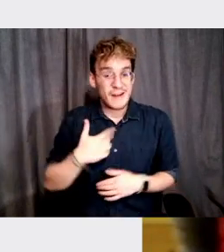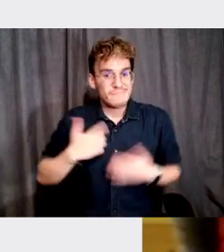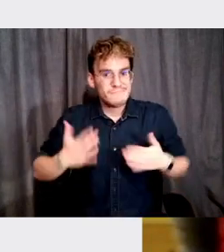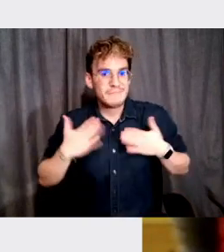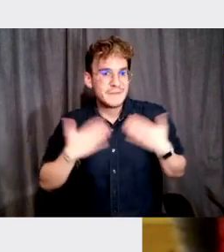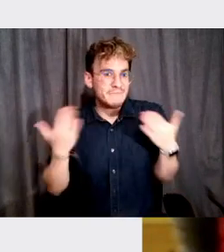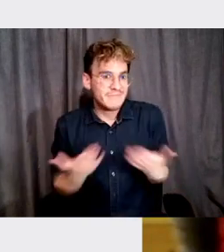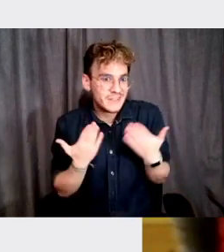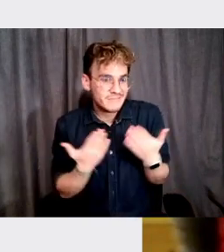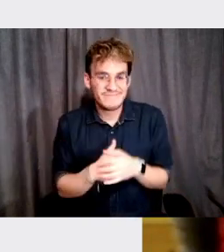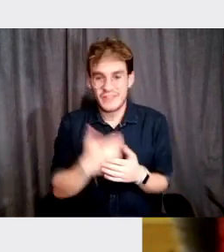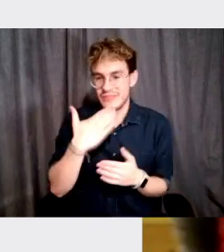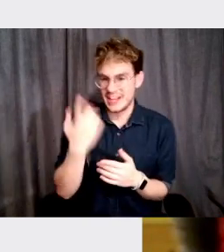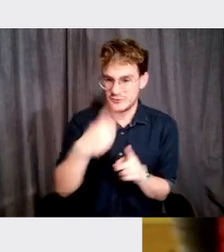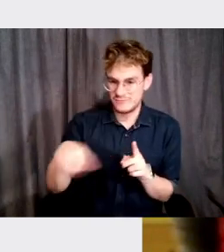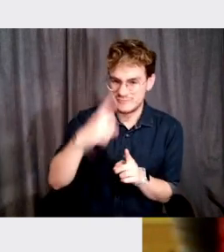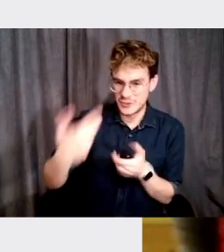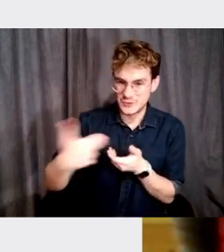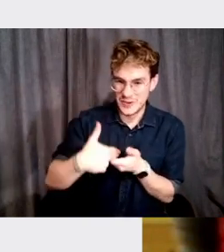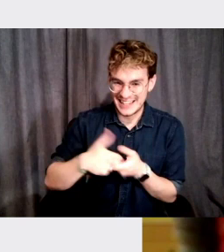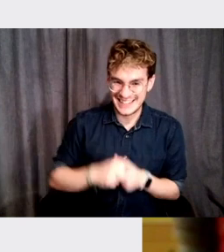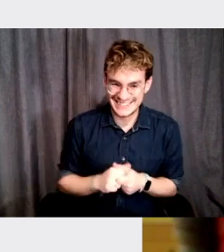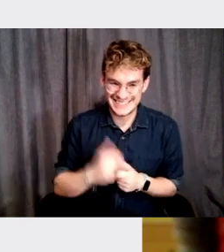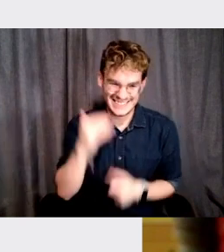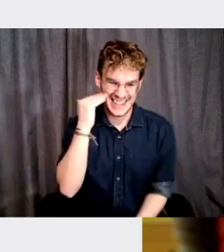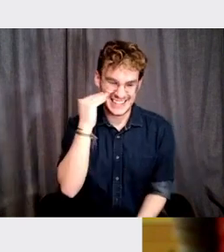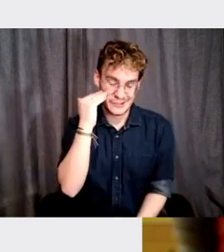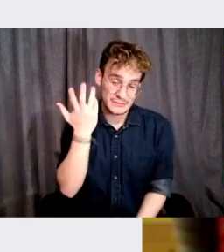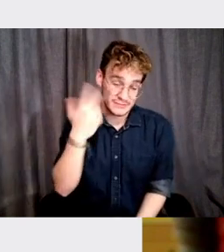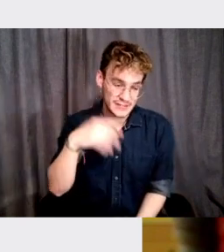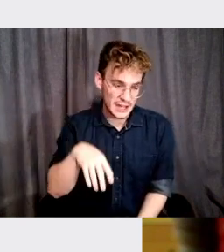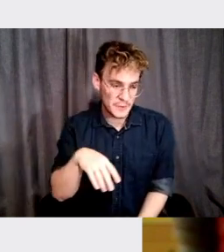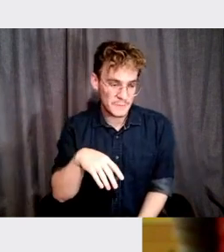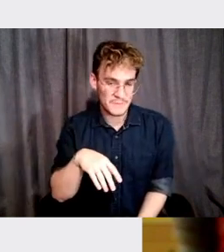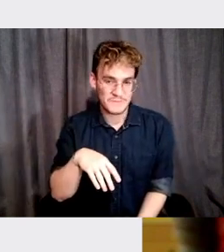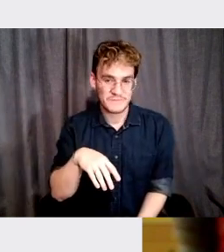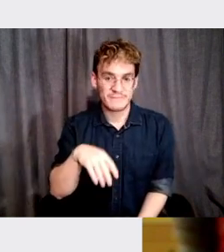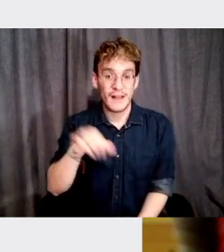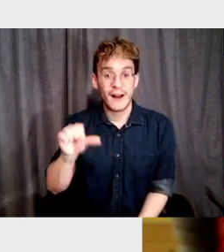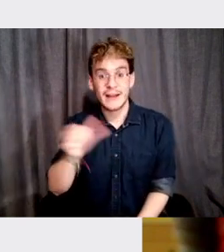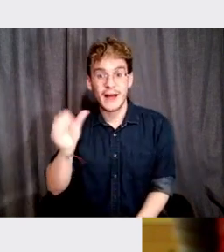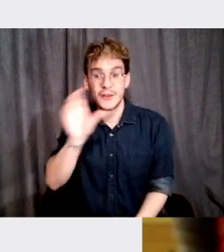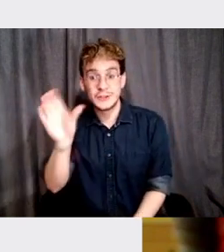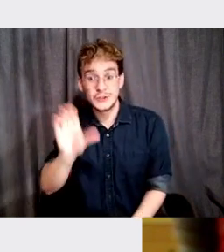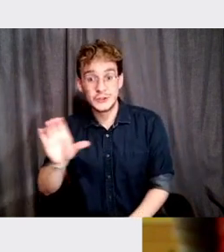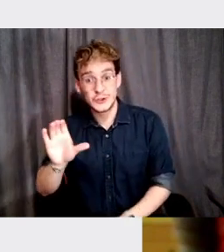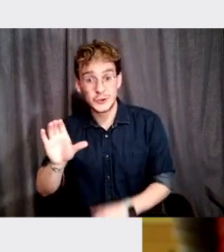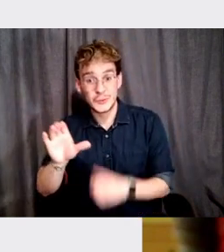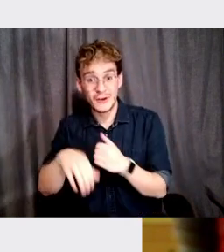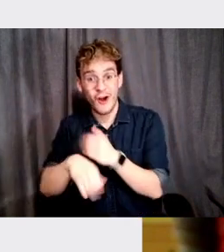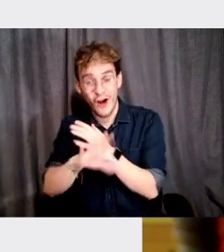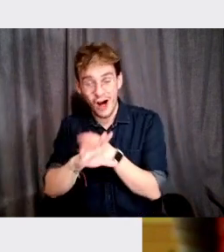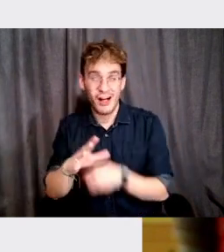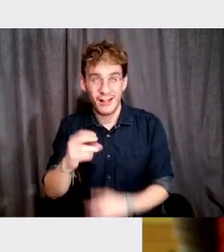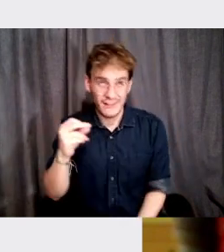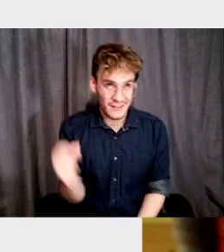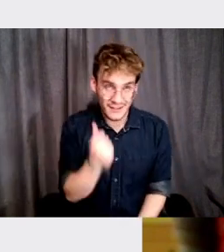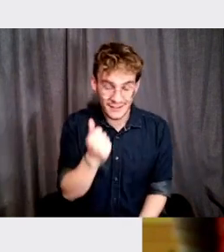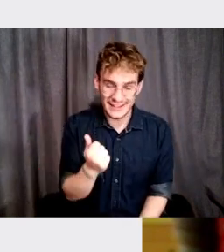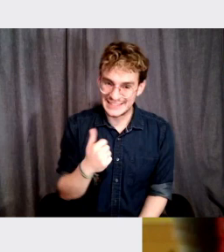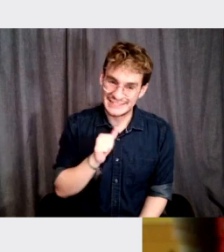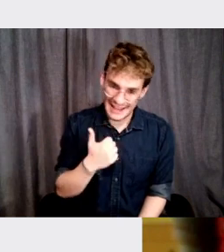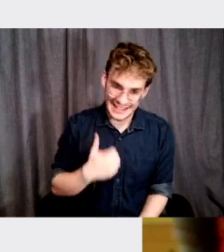And thanks, everybody, for joining. I know, you know, see another Zoom call during this pandemic that we're having, so it's not easy.